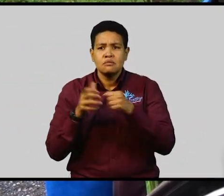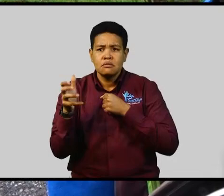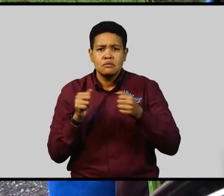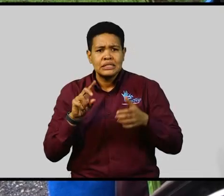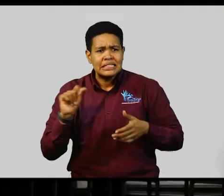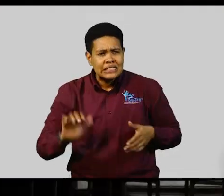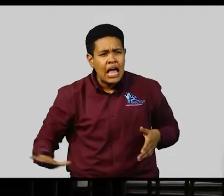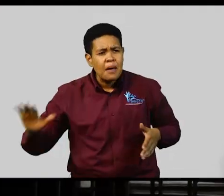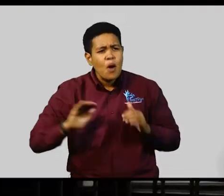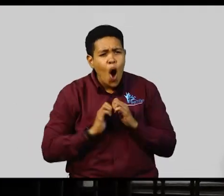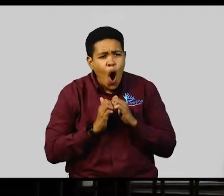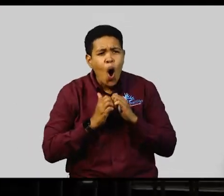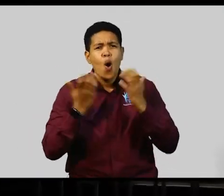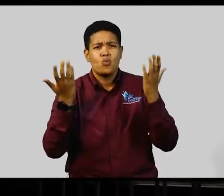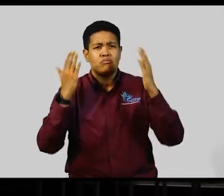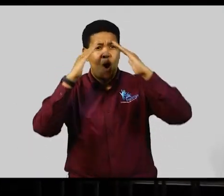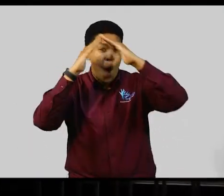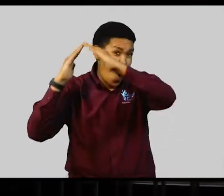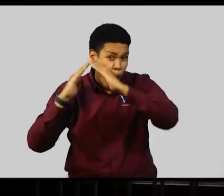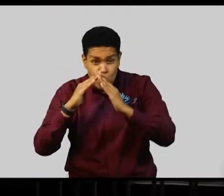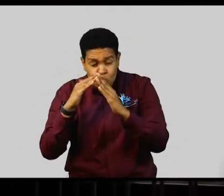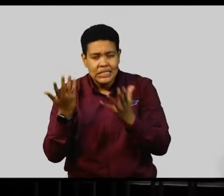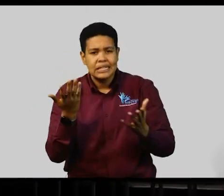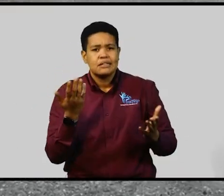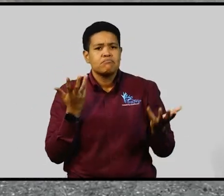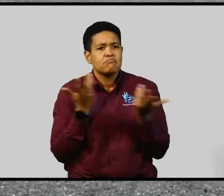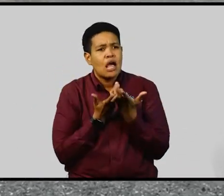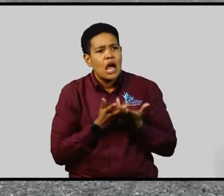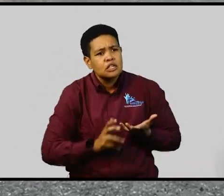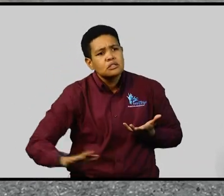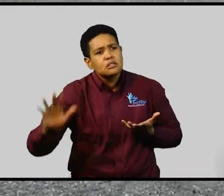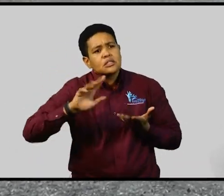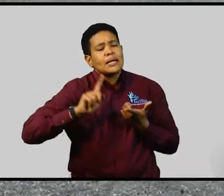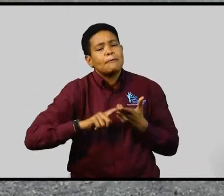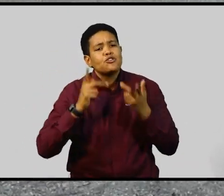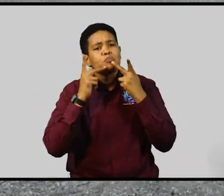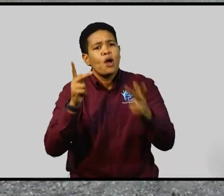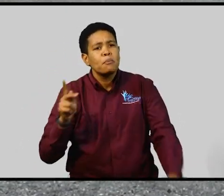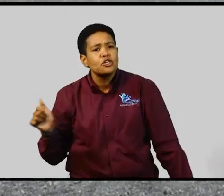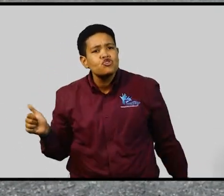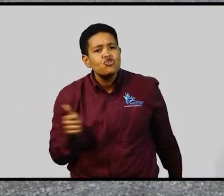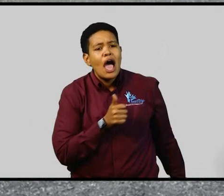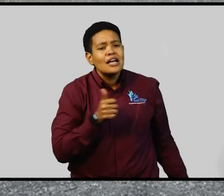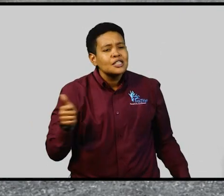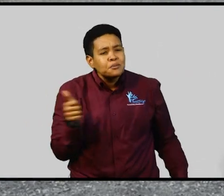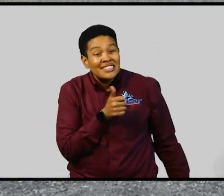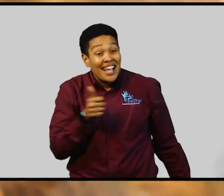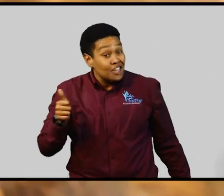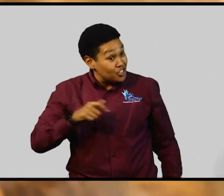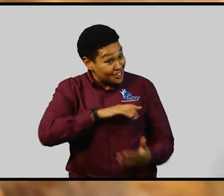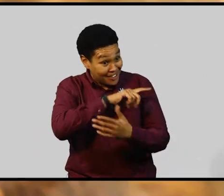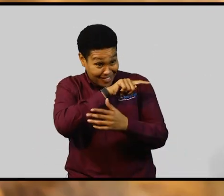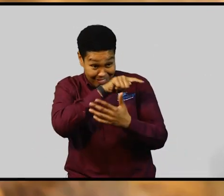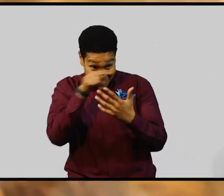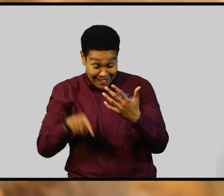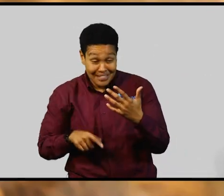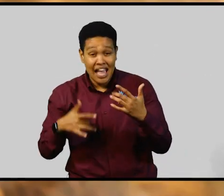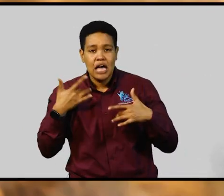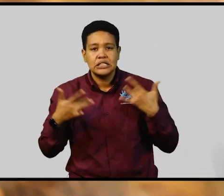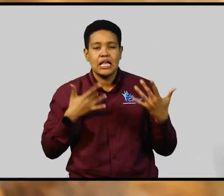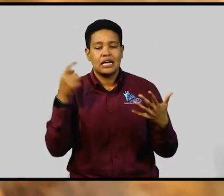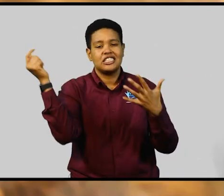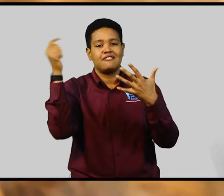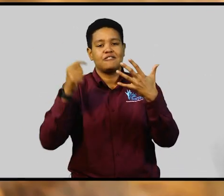with disabilities, housing and public transportation. These are some of the exciting